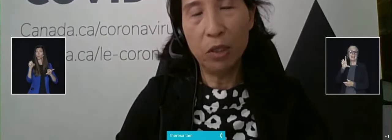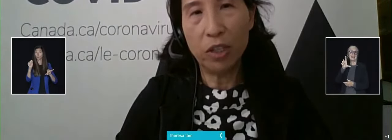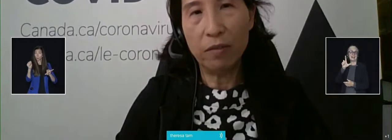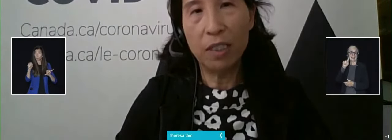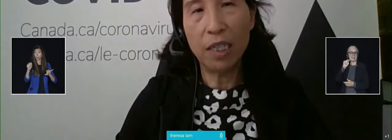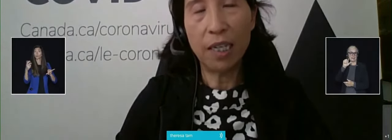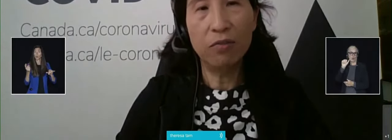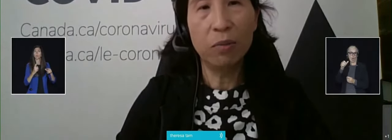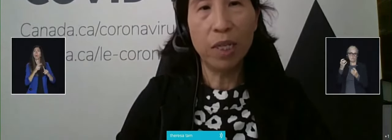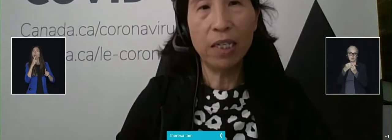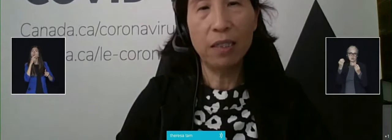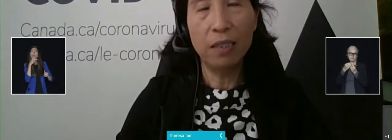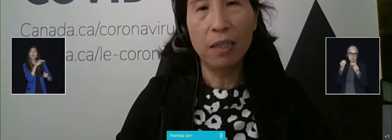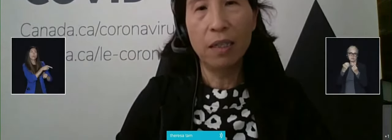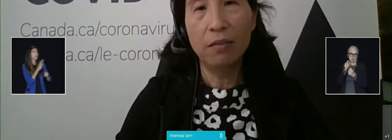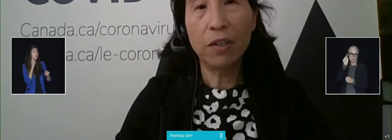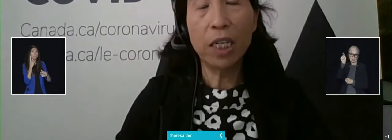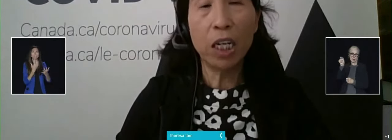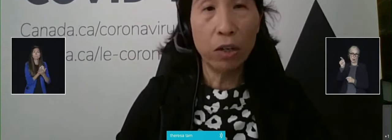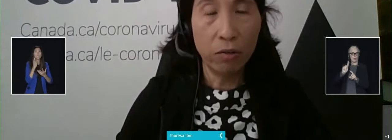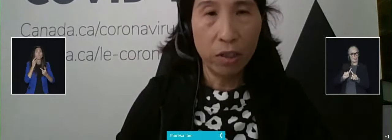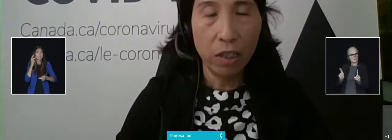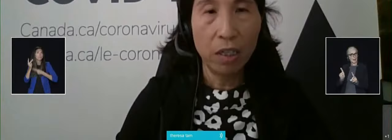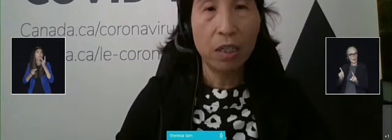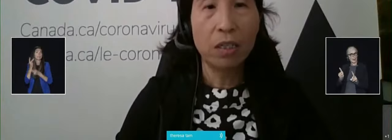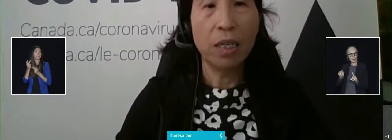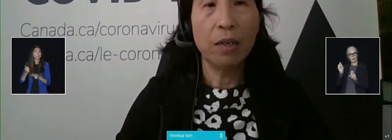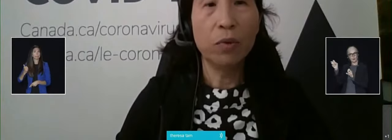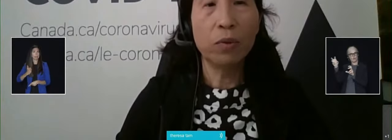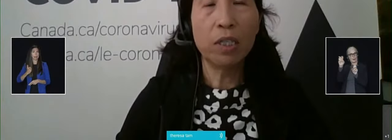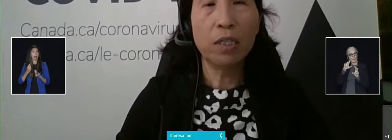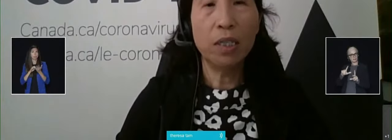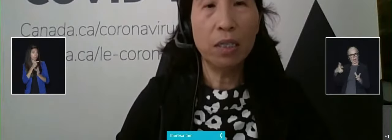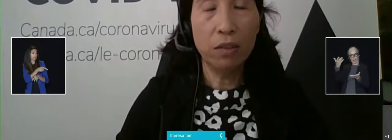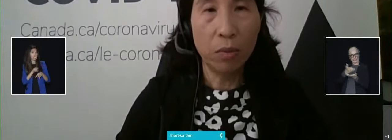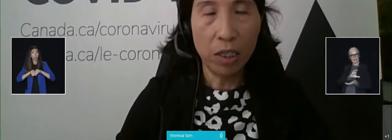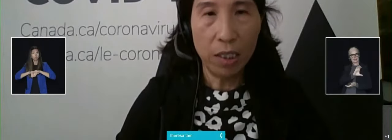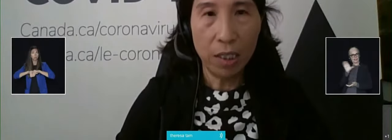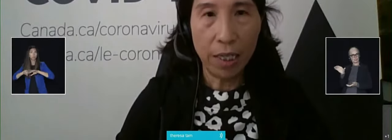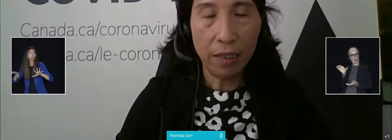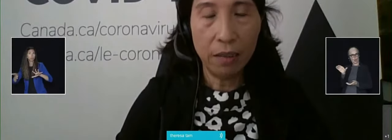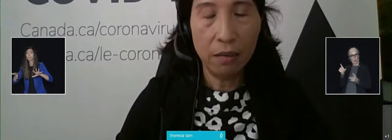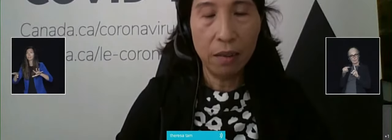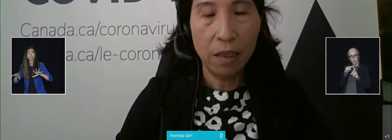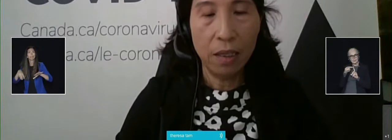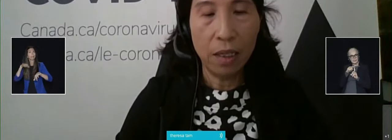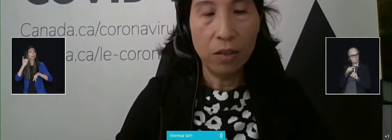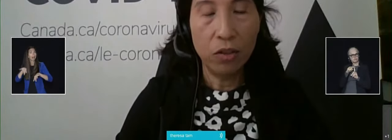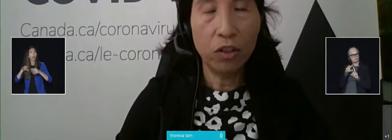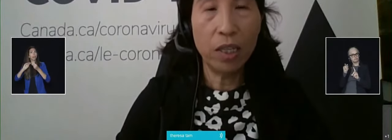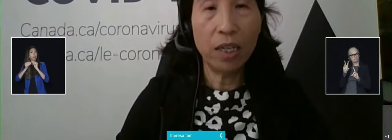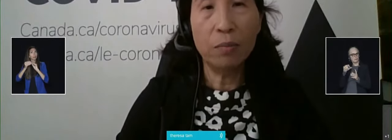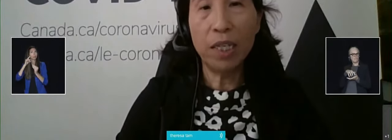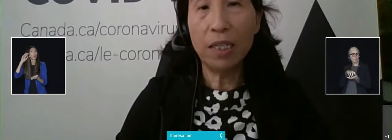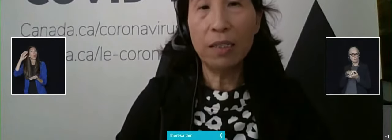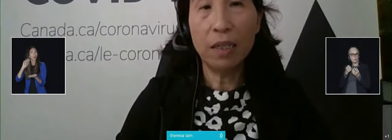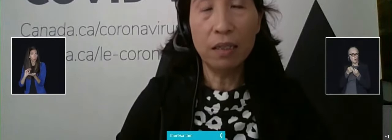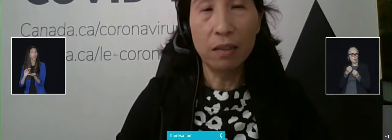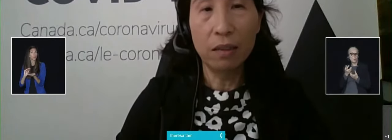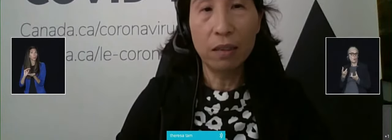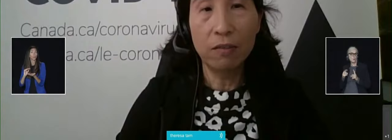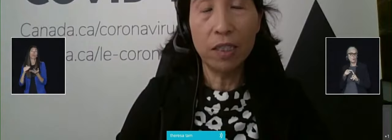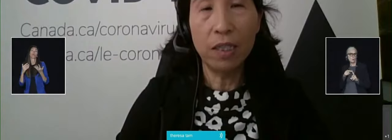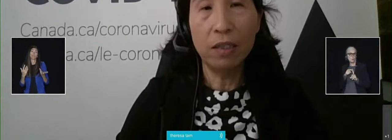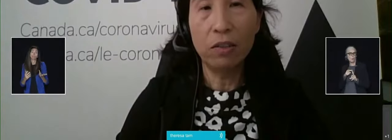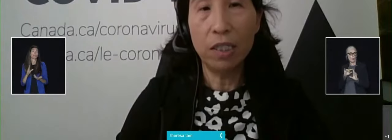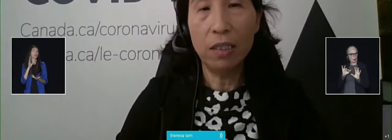incoming travelers has remained very low. And we will continue to monitor that. And should there be any